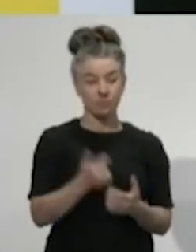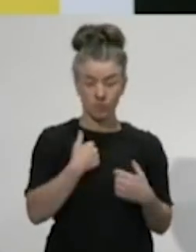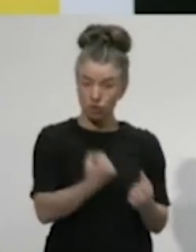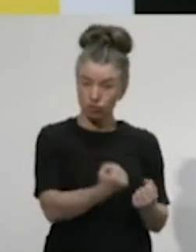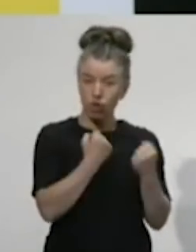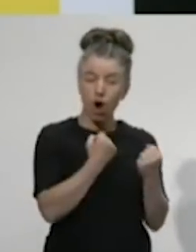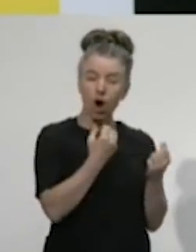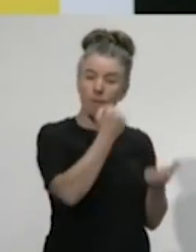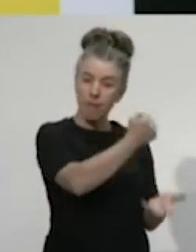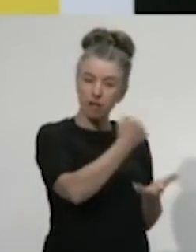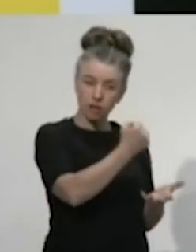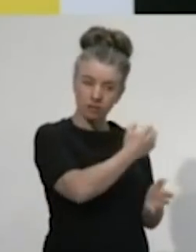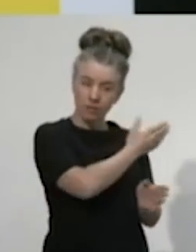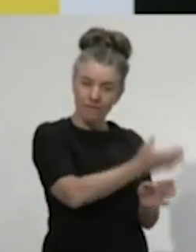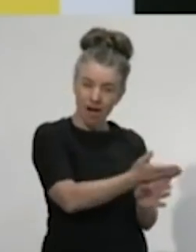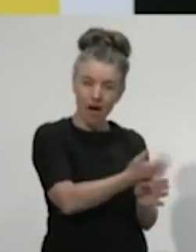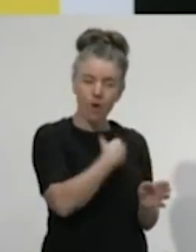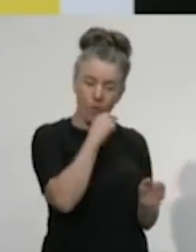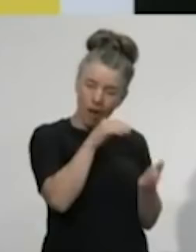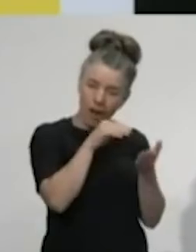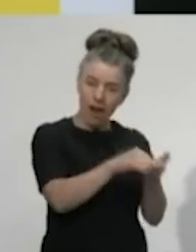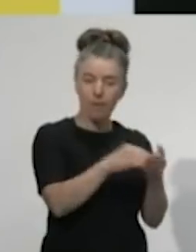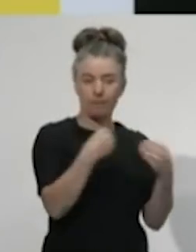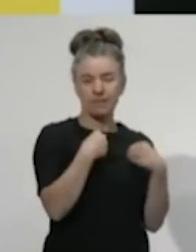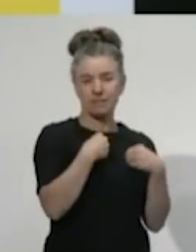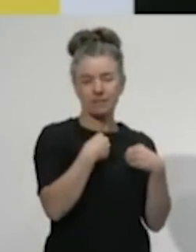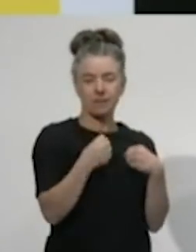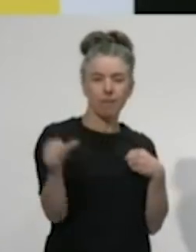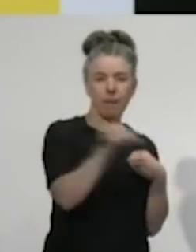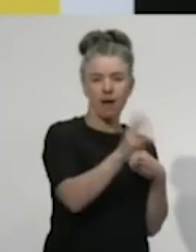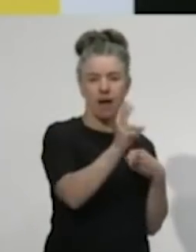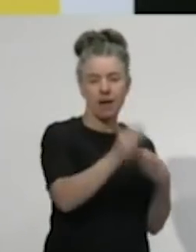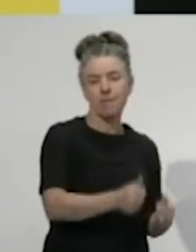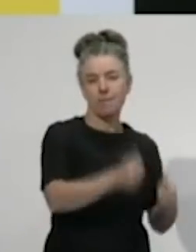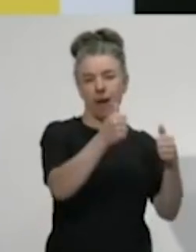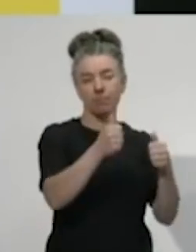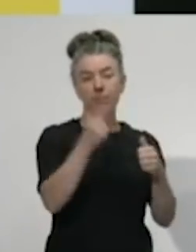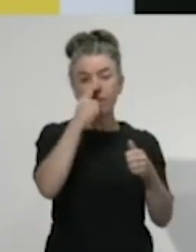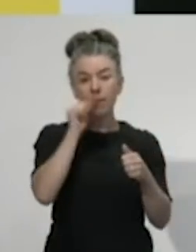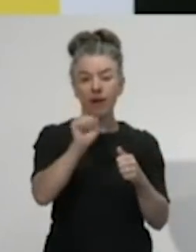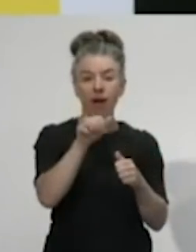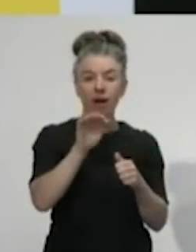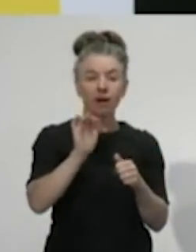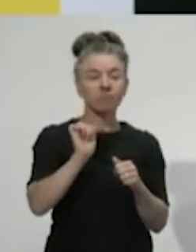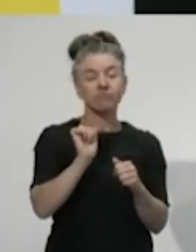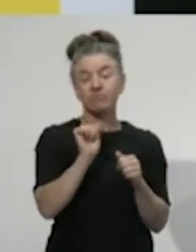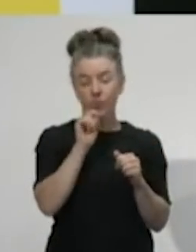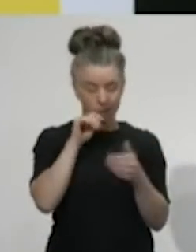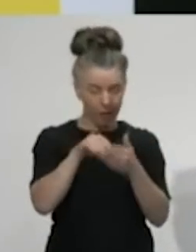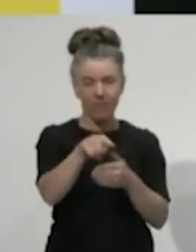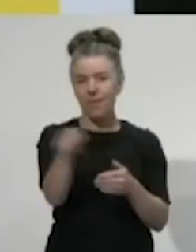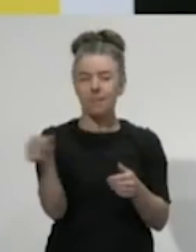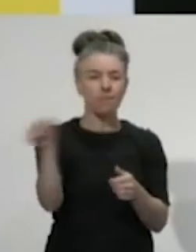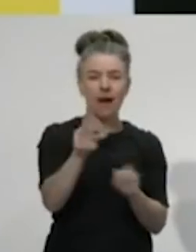position as government to carry the load while businesses and households get back on their feet. The situation is constantly changing and the future may feel